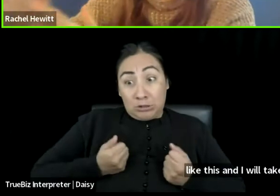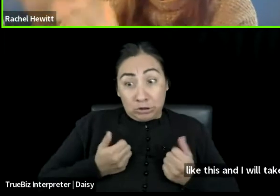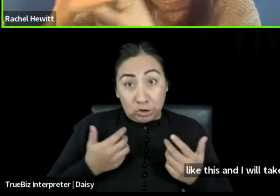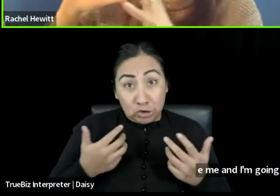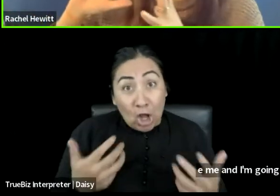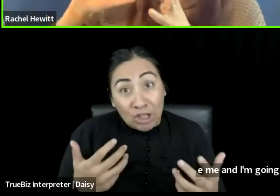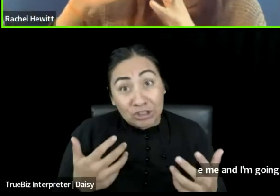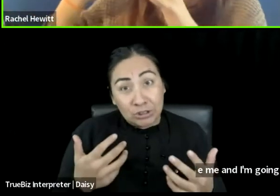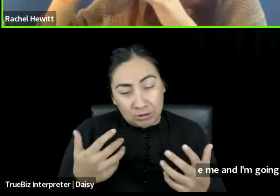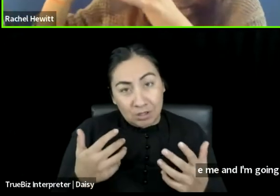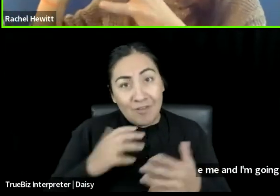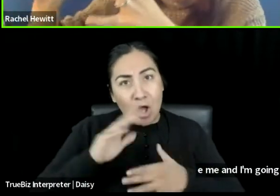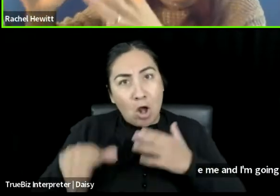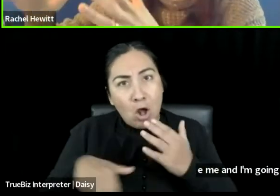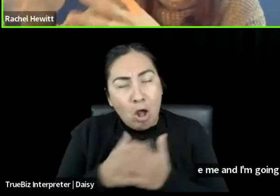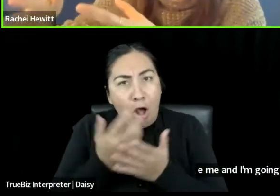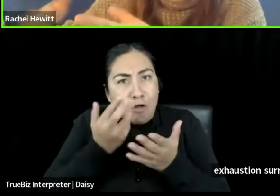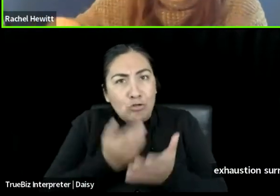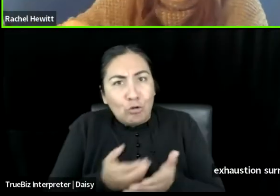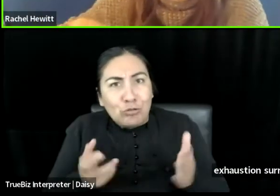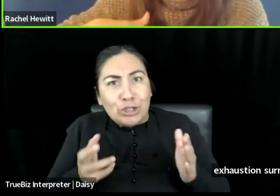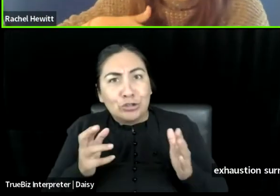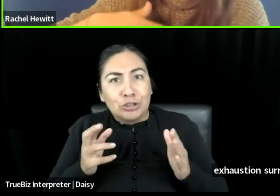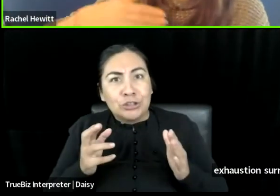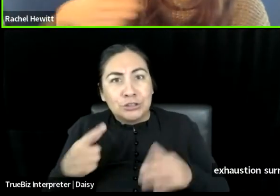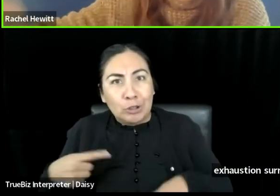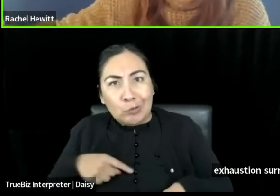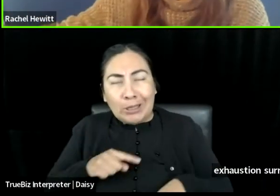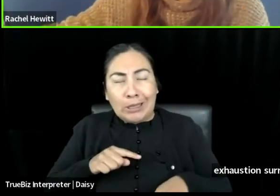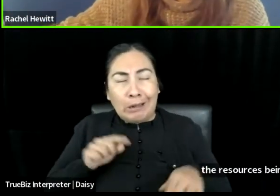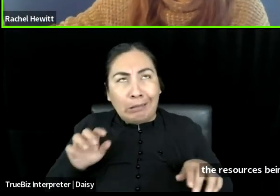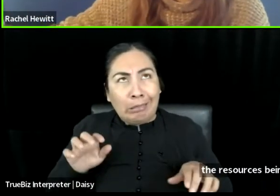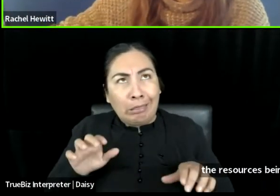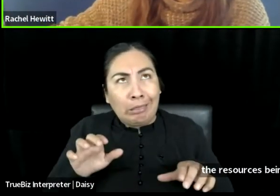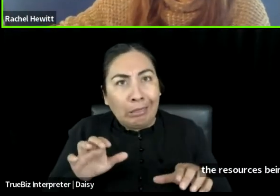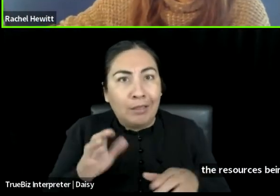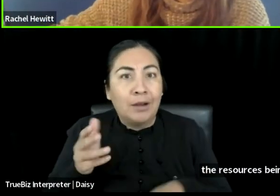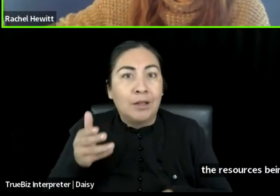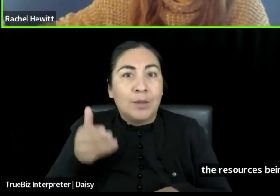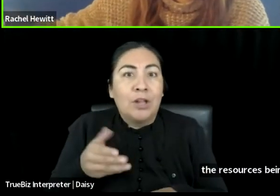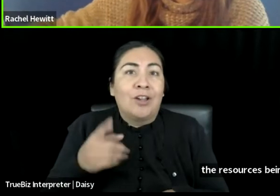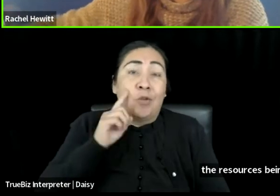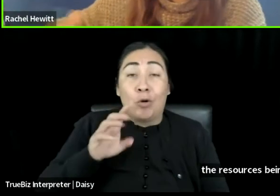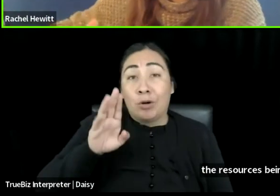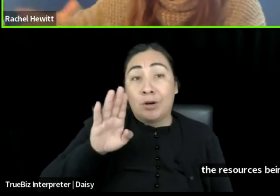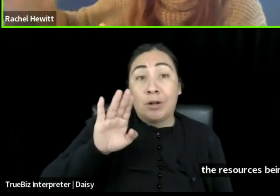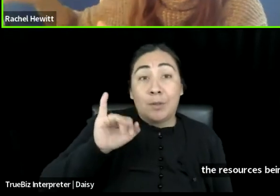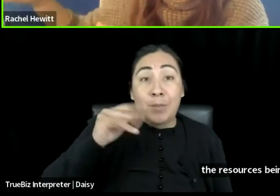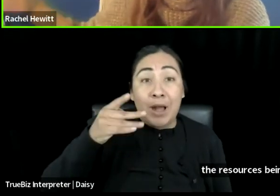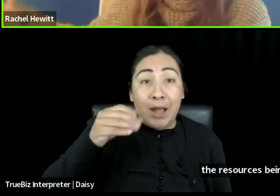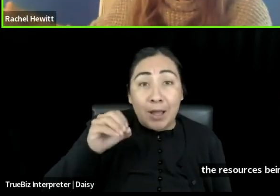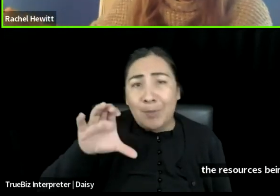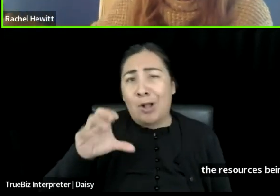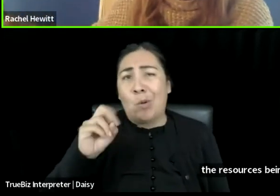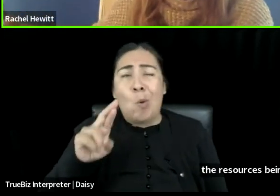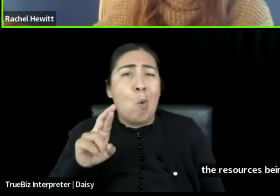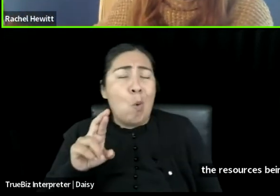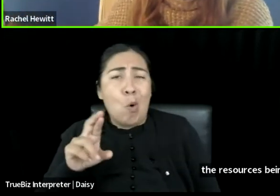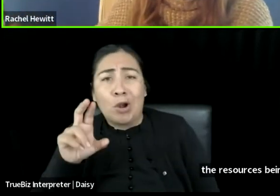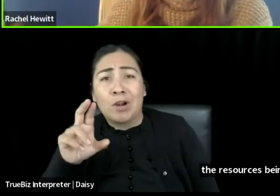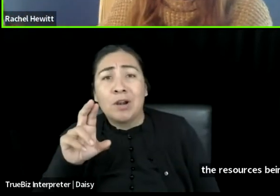of all the resources being put into just being, which exponentially for BIPOC folks, transgender, non-binary, all,